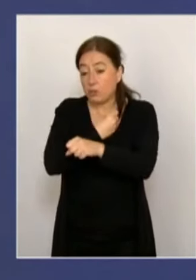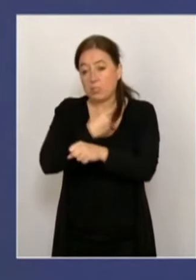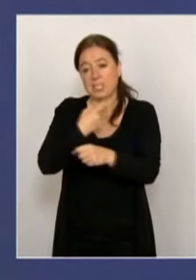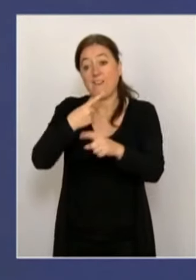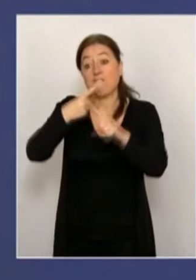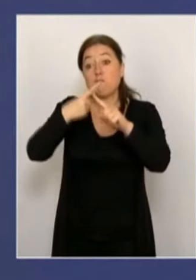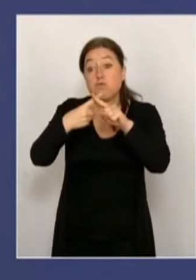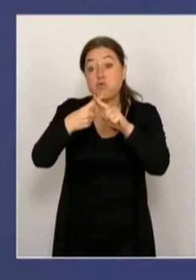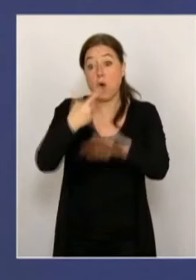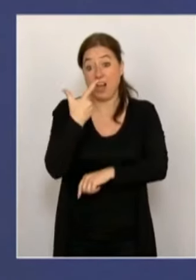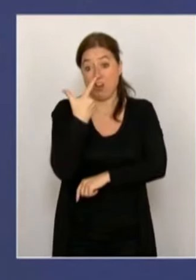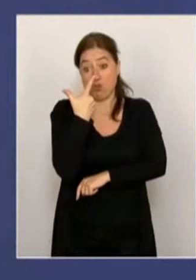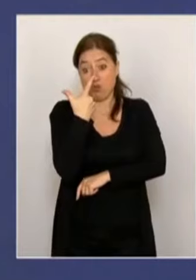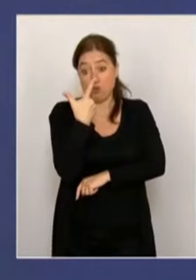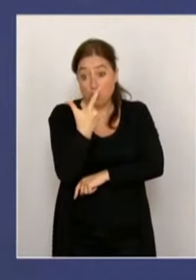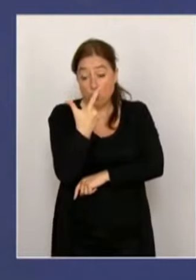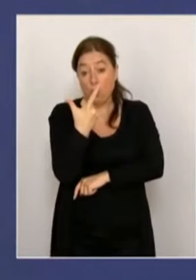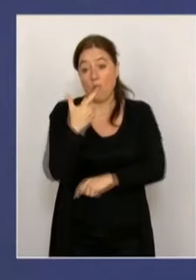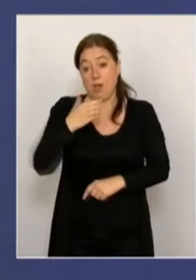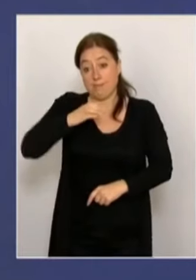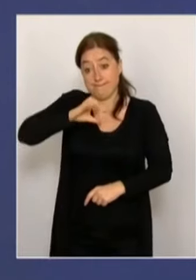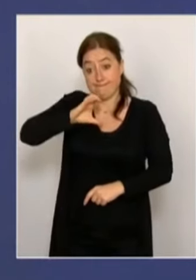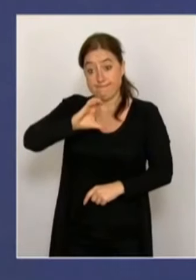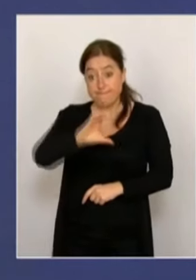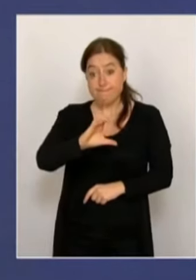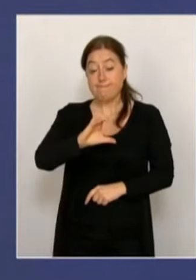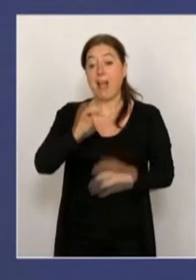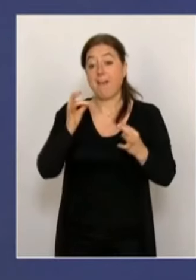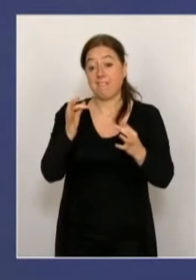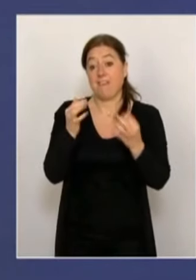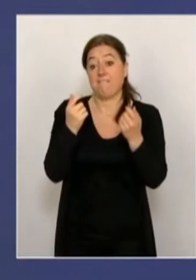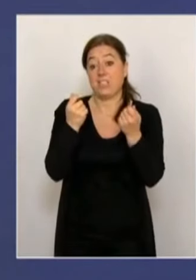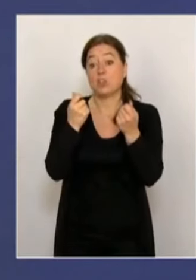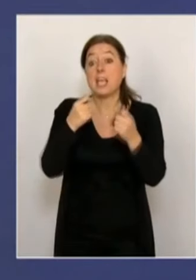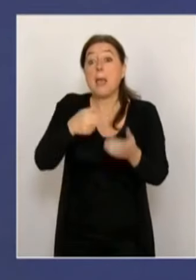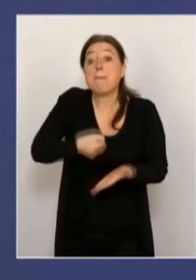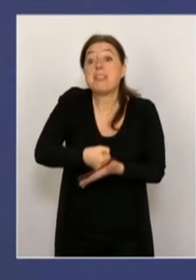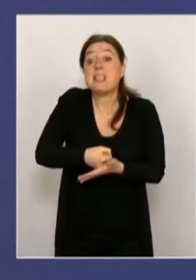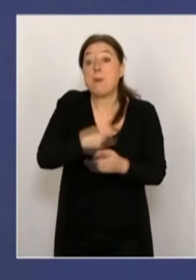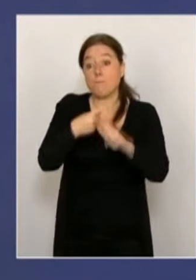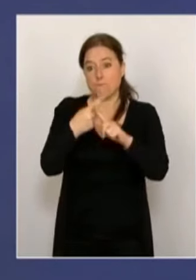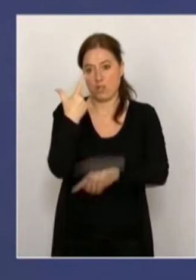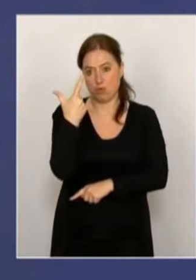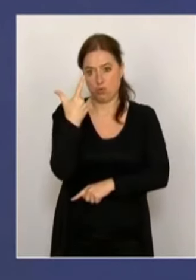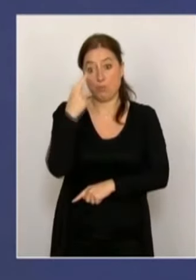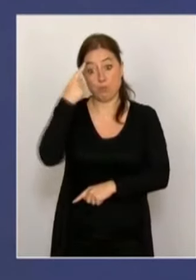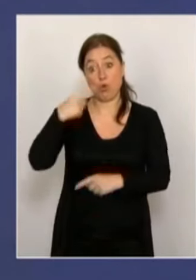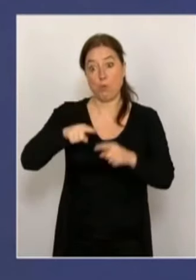we really need is to double our investment capacity at the very least. So what we need is toists. The